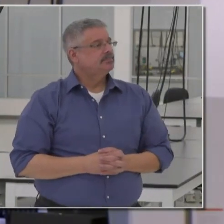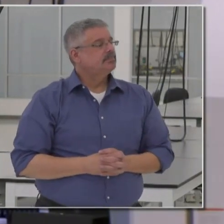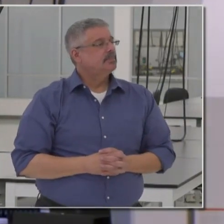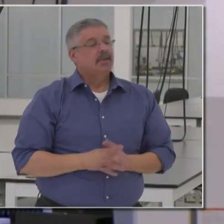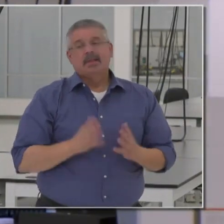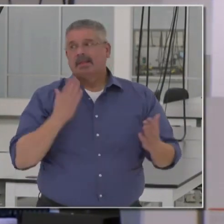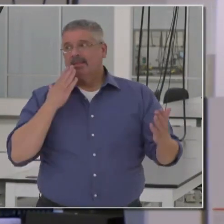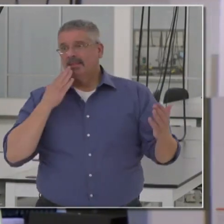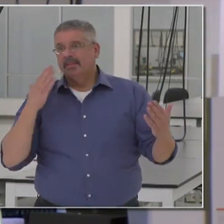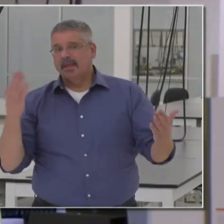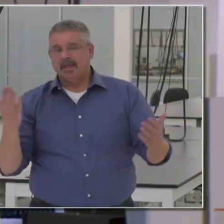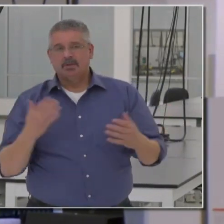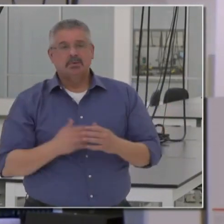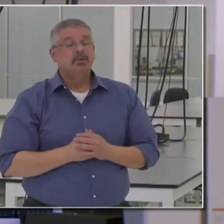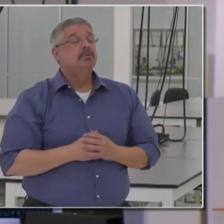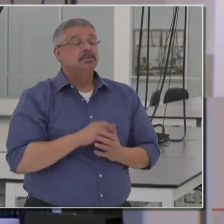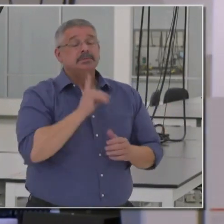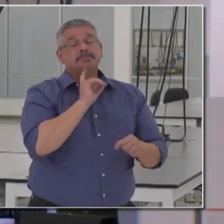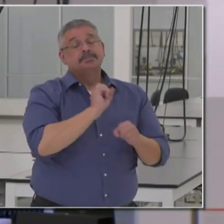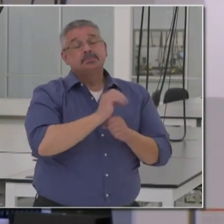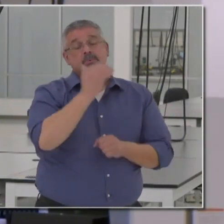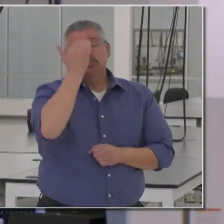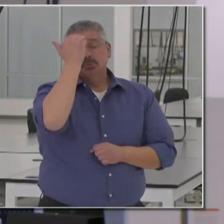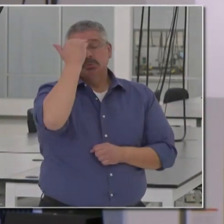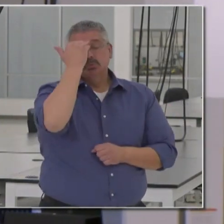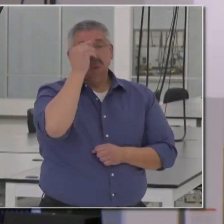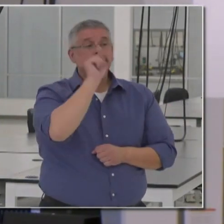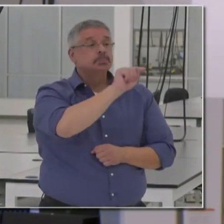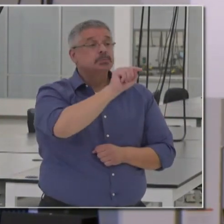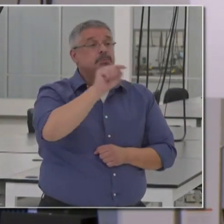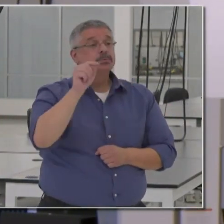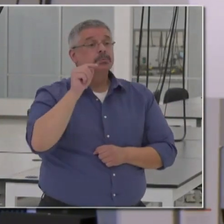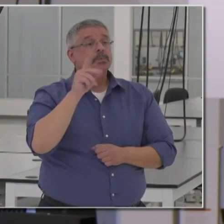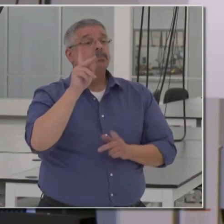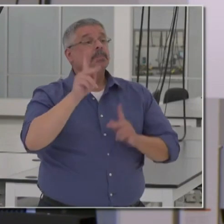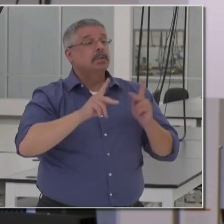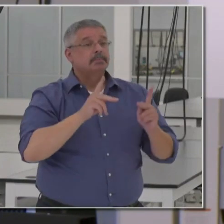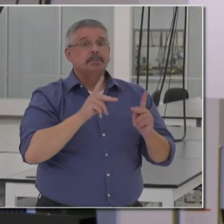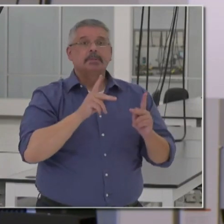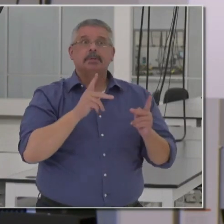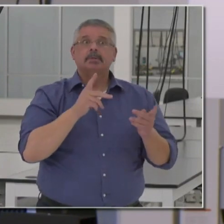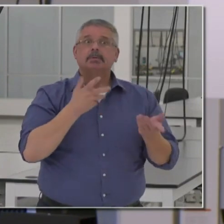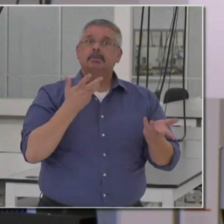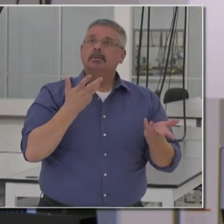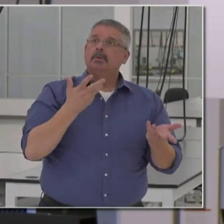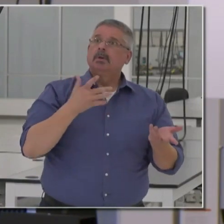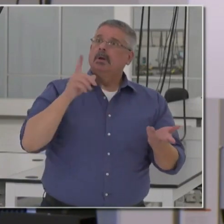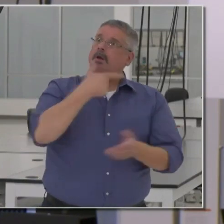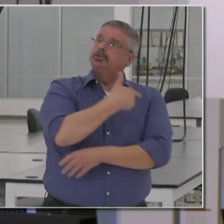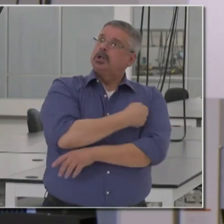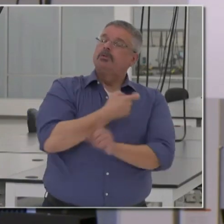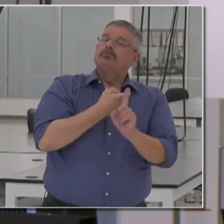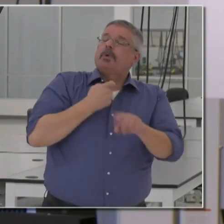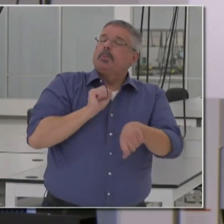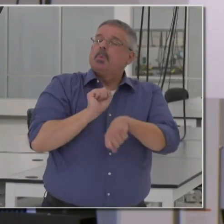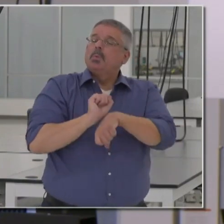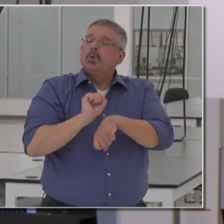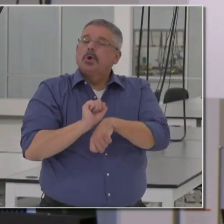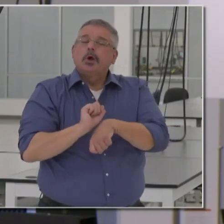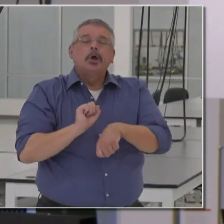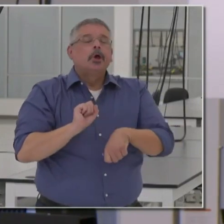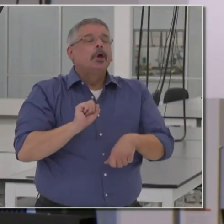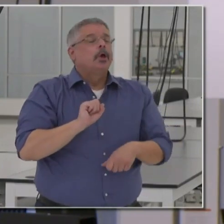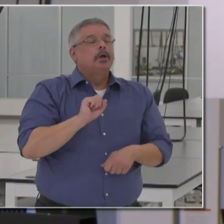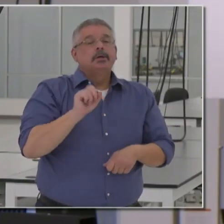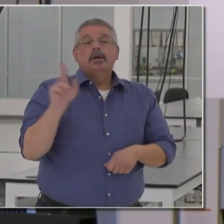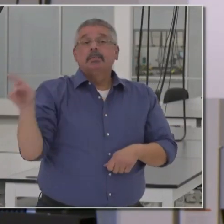Yeah, thank you for the question. Indeed, we know that a number of Californians depend on getting flu shots at their workplace and some individuals